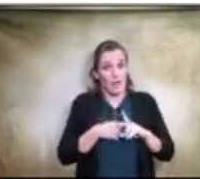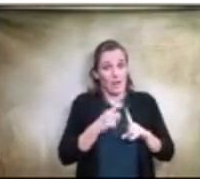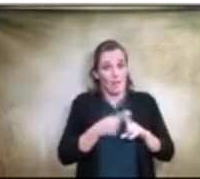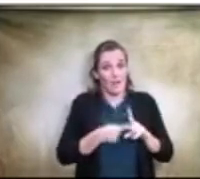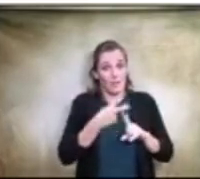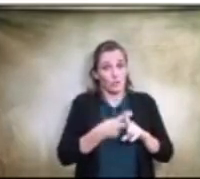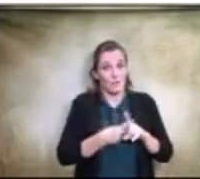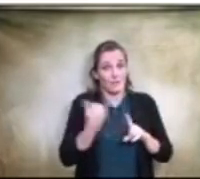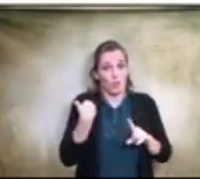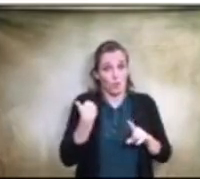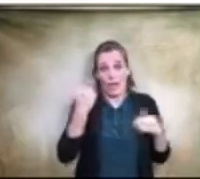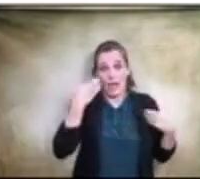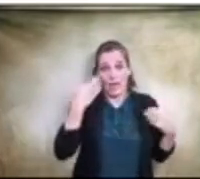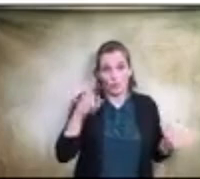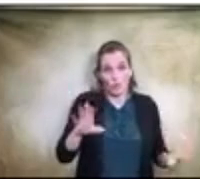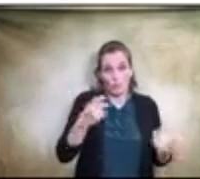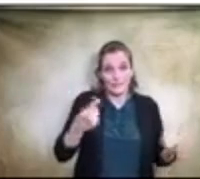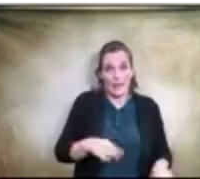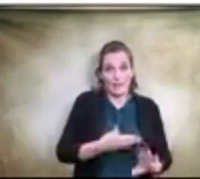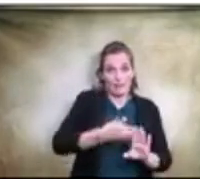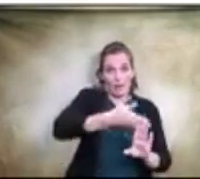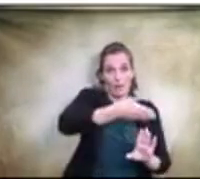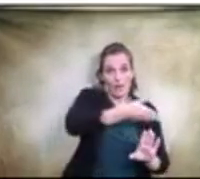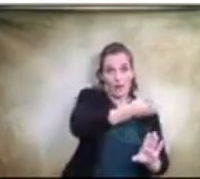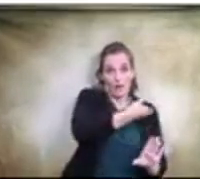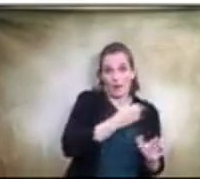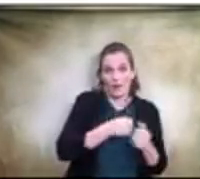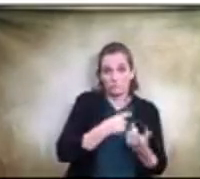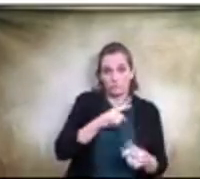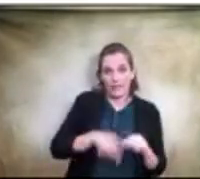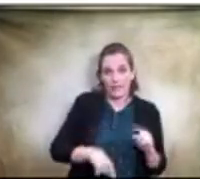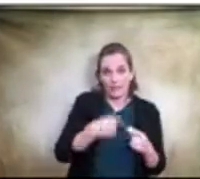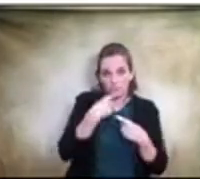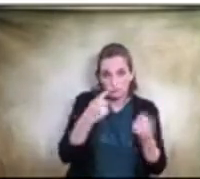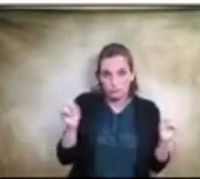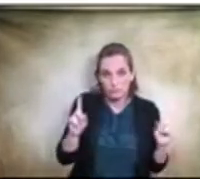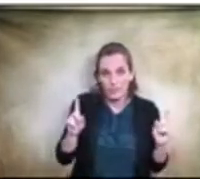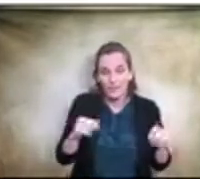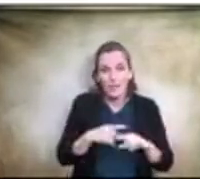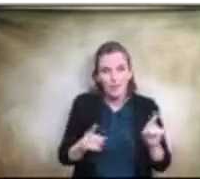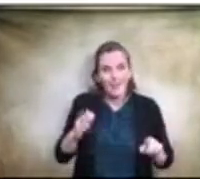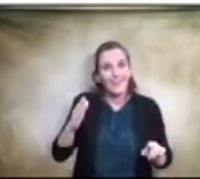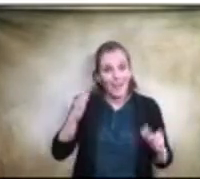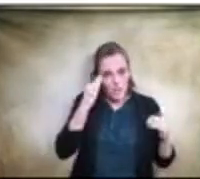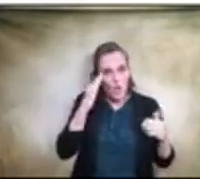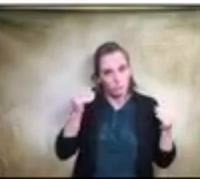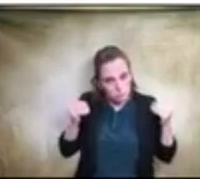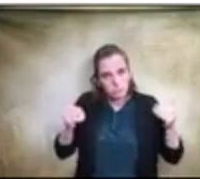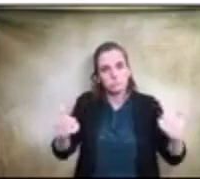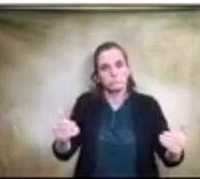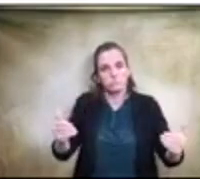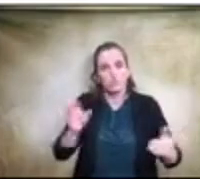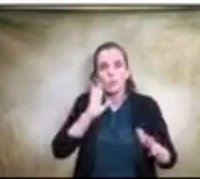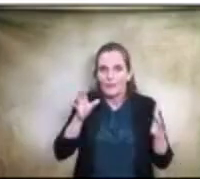you know, I don't know what happened prior to, I can't say, but I know going forward, we're going to definitely be keeping an